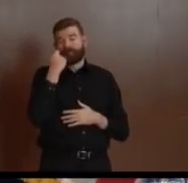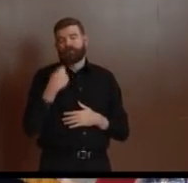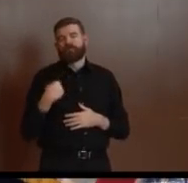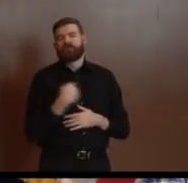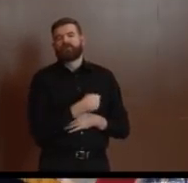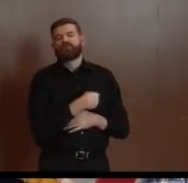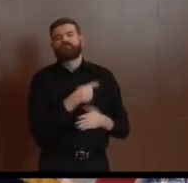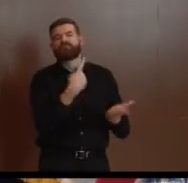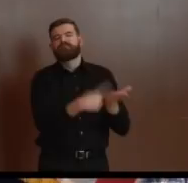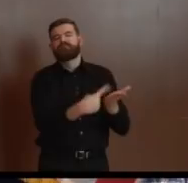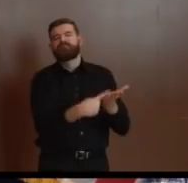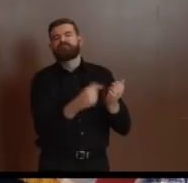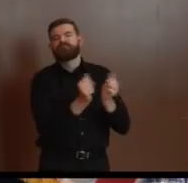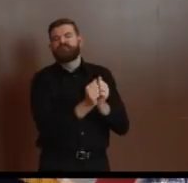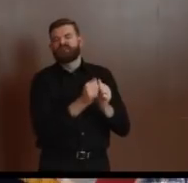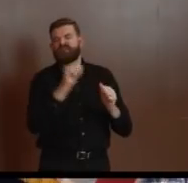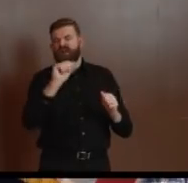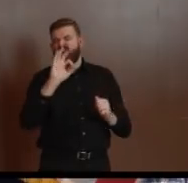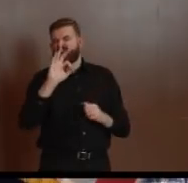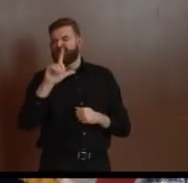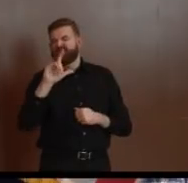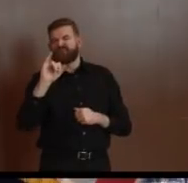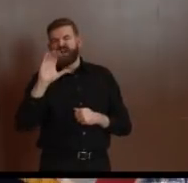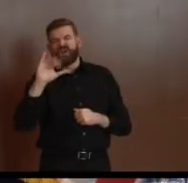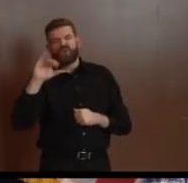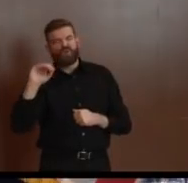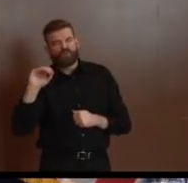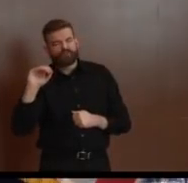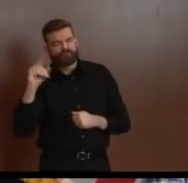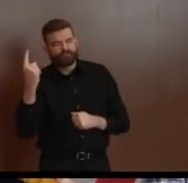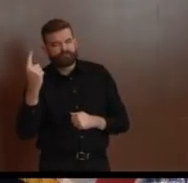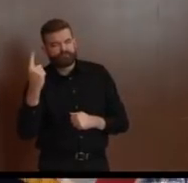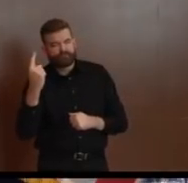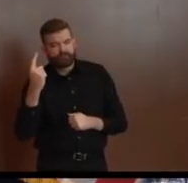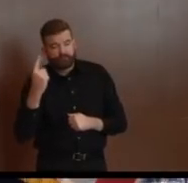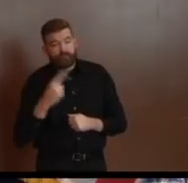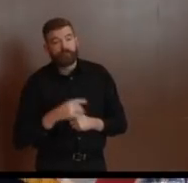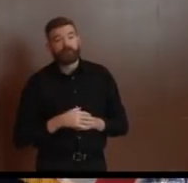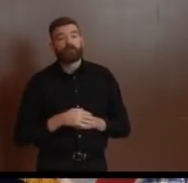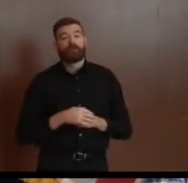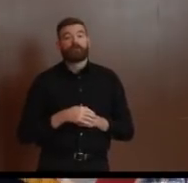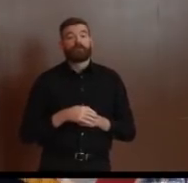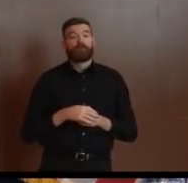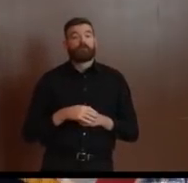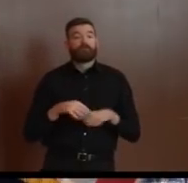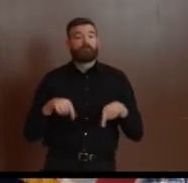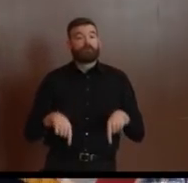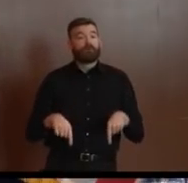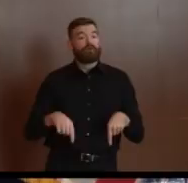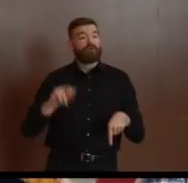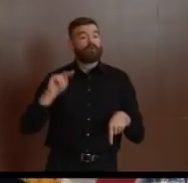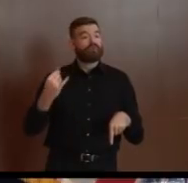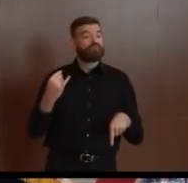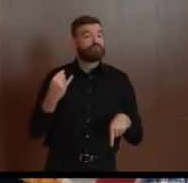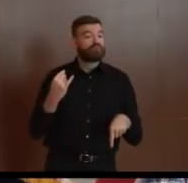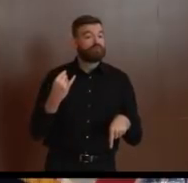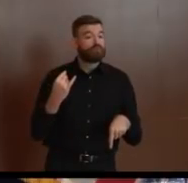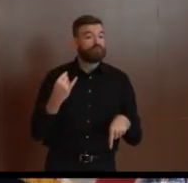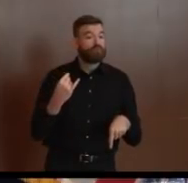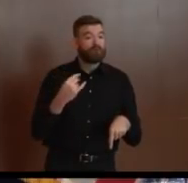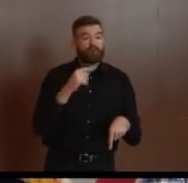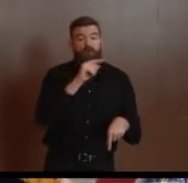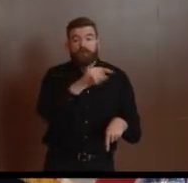as to the corona fight, as well as to take some questions. As you all likely know, the AFL